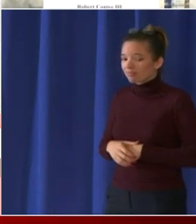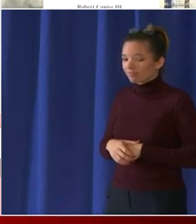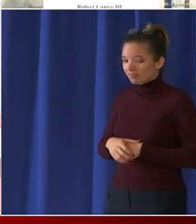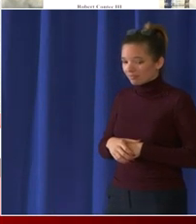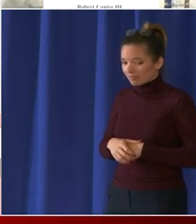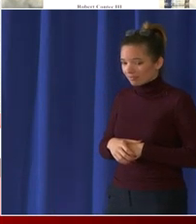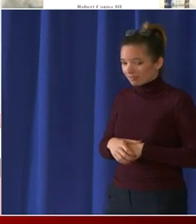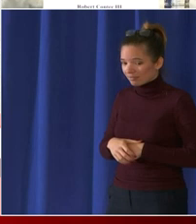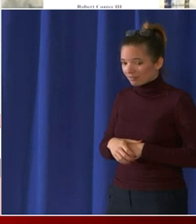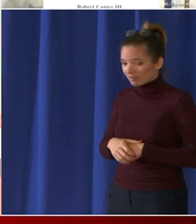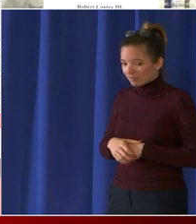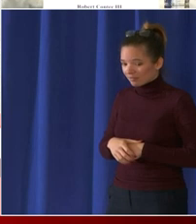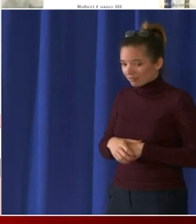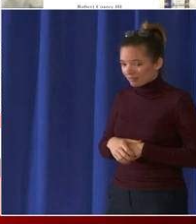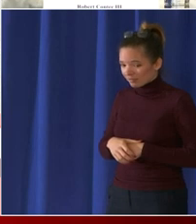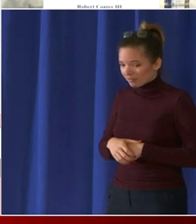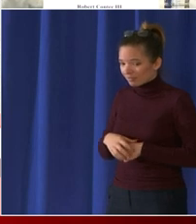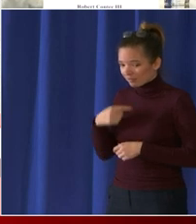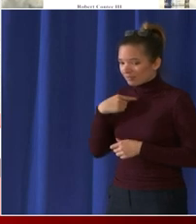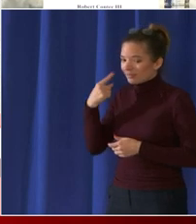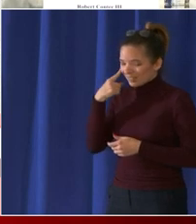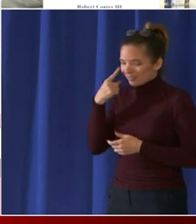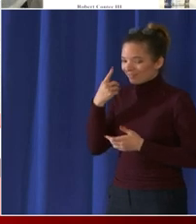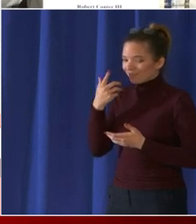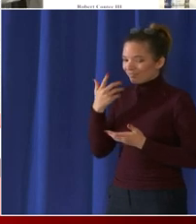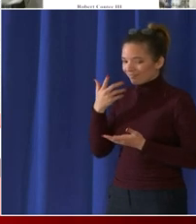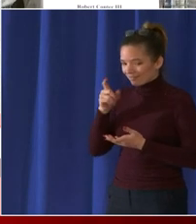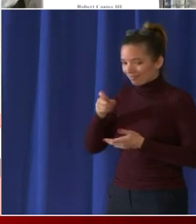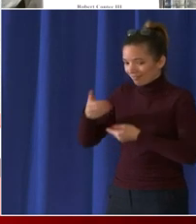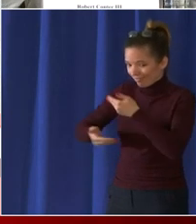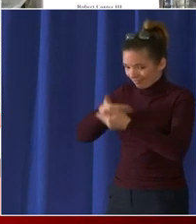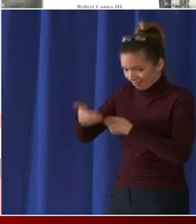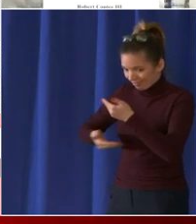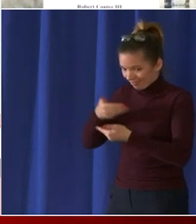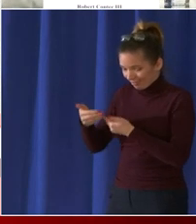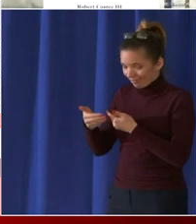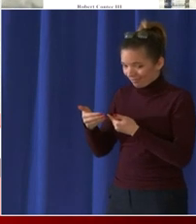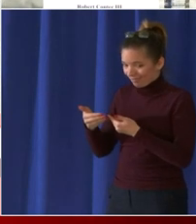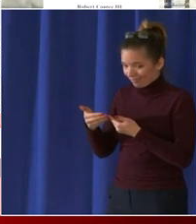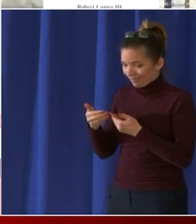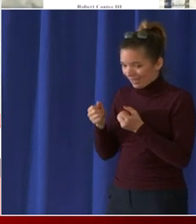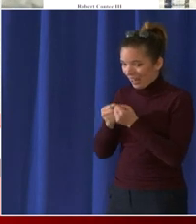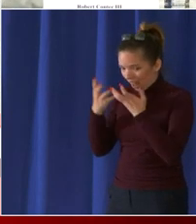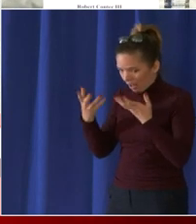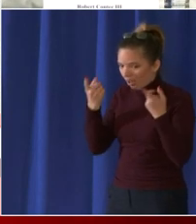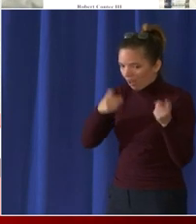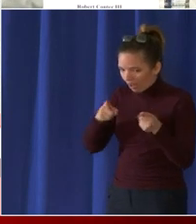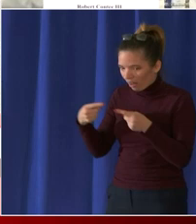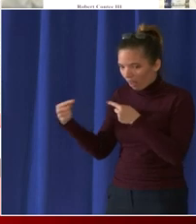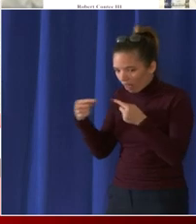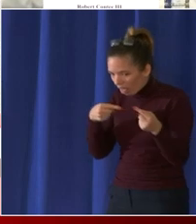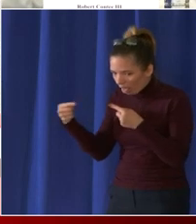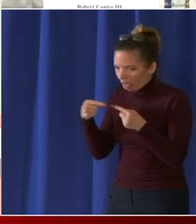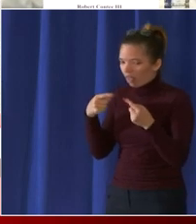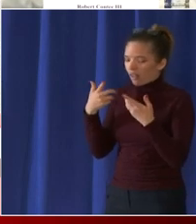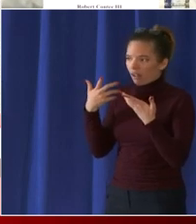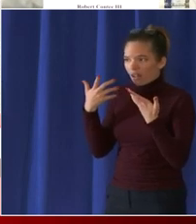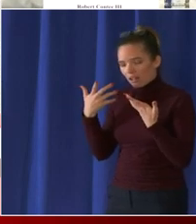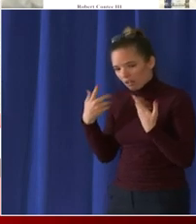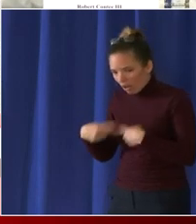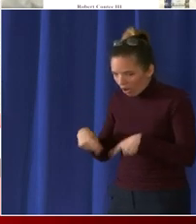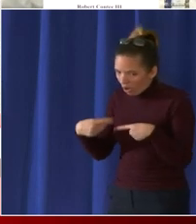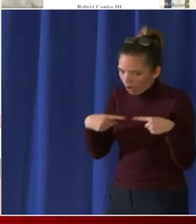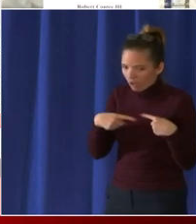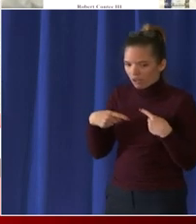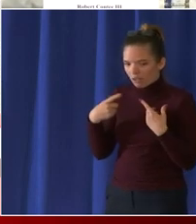investigating this and i and i think that as we continue to go through this i mean there's been a lot of you know back and forth finger pointing you know i know what the